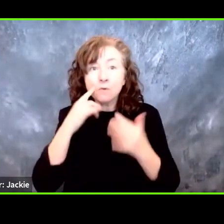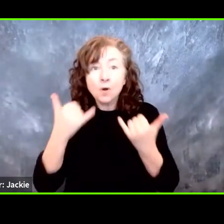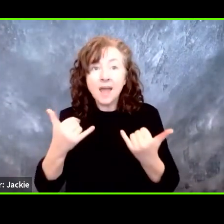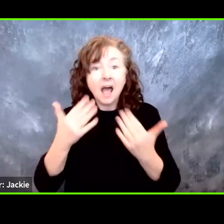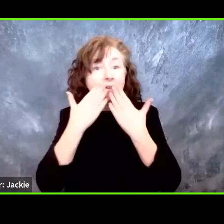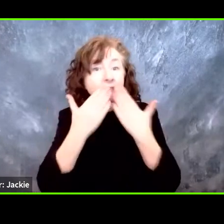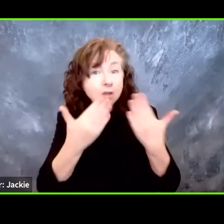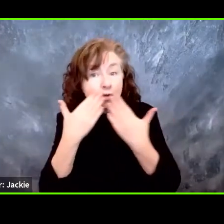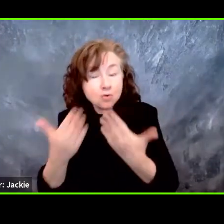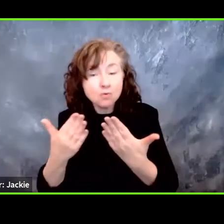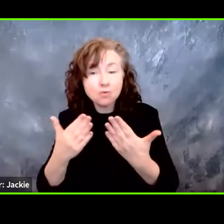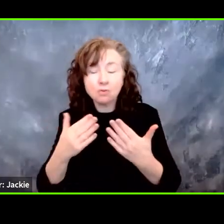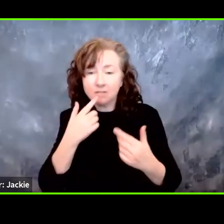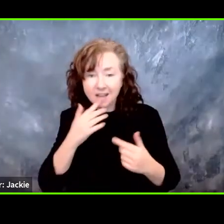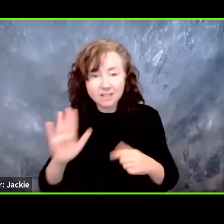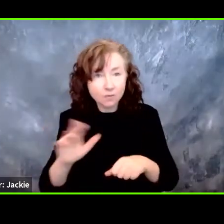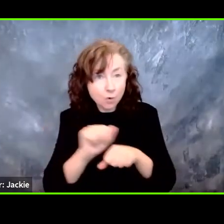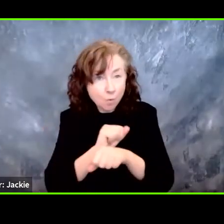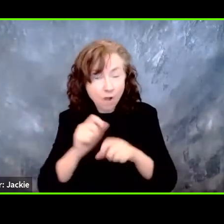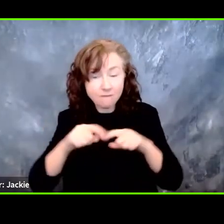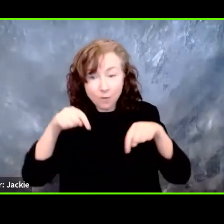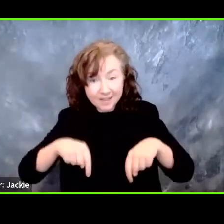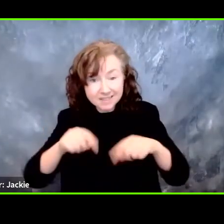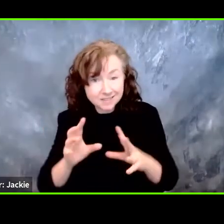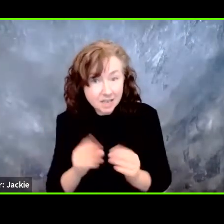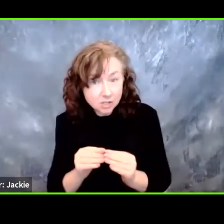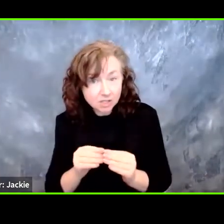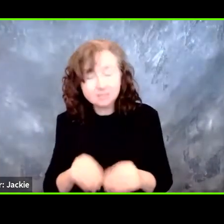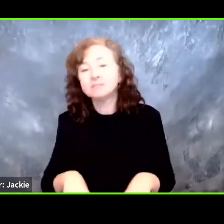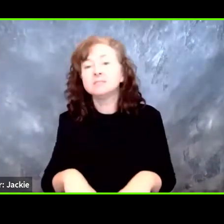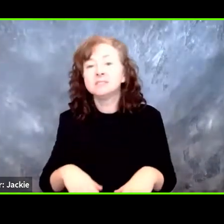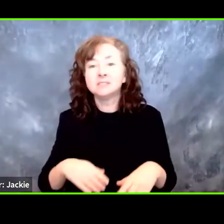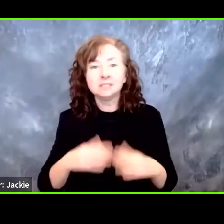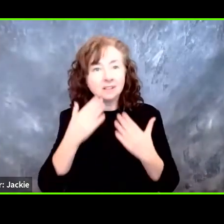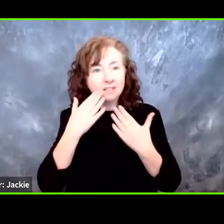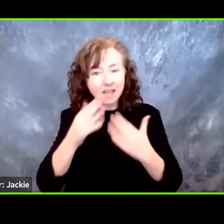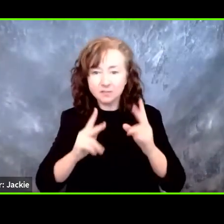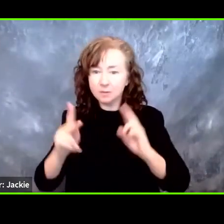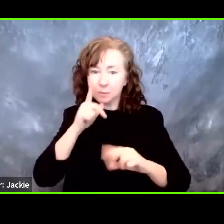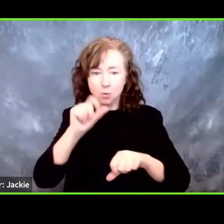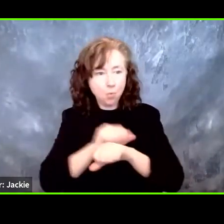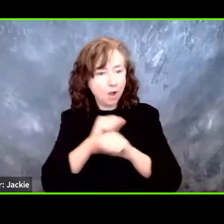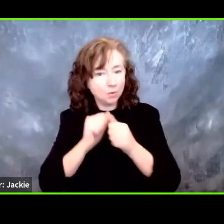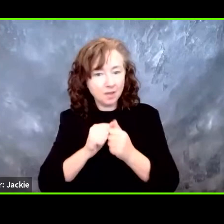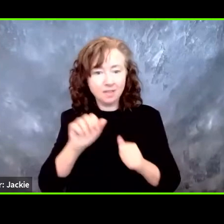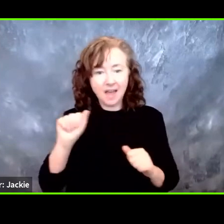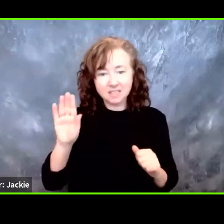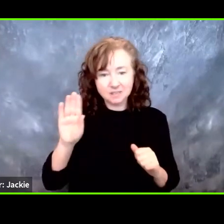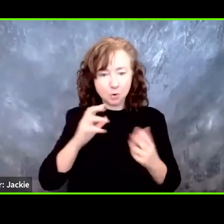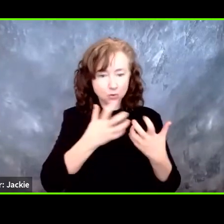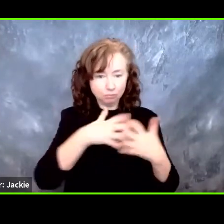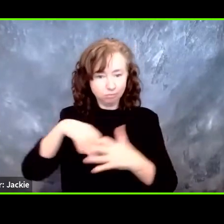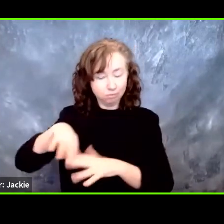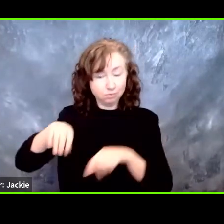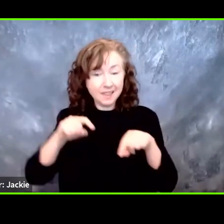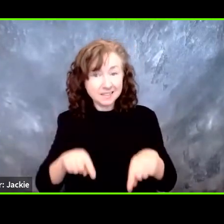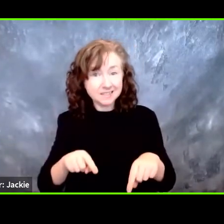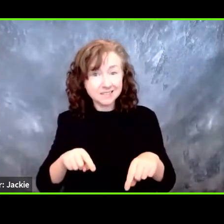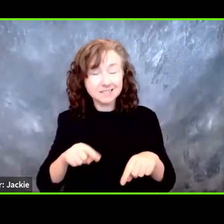your efforts on behalf of the Board and the folks that work with the Board. So we will go ahead and check